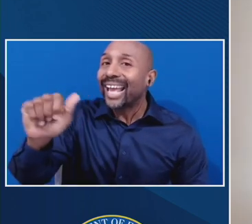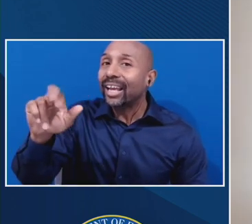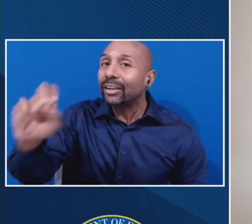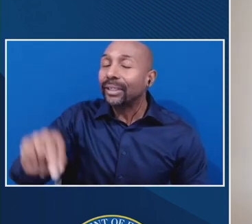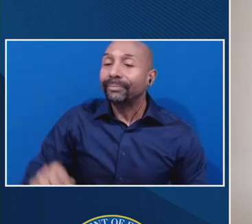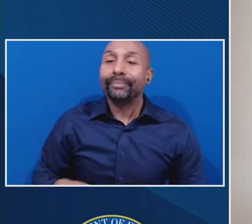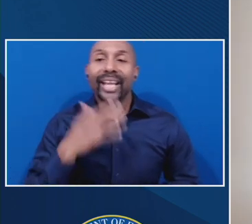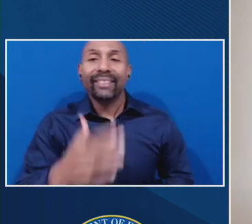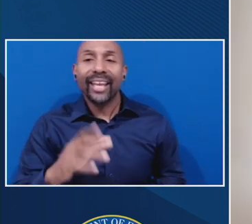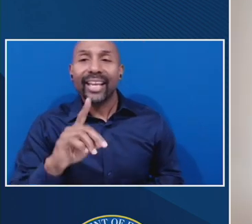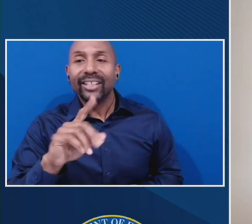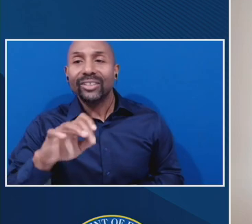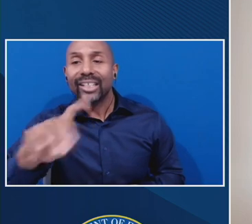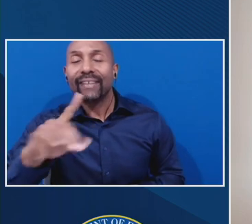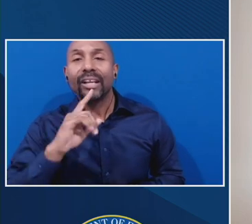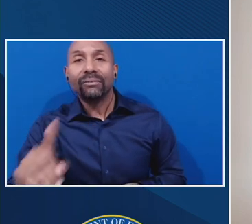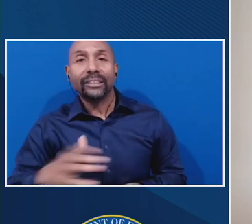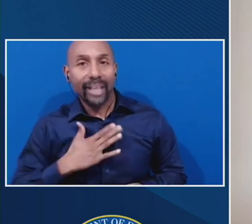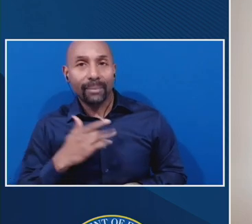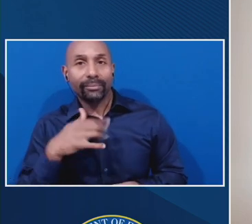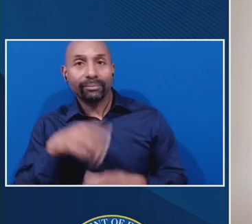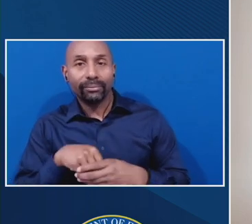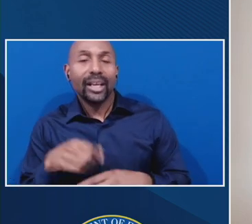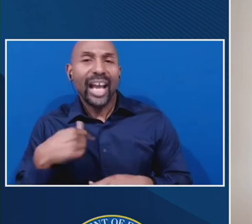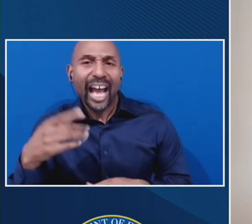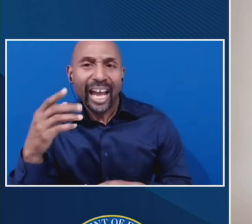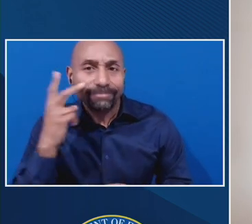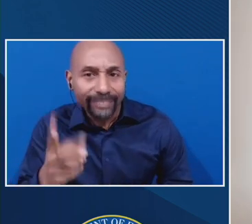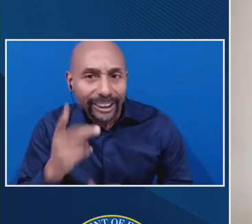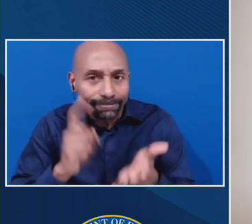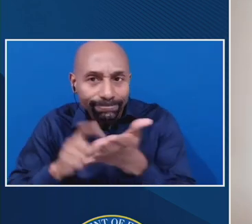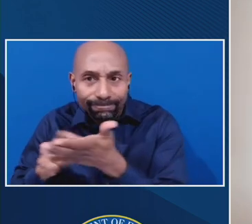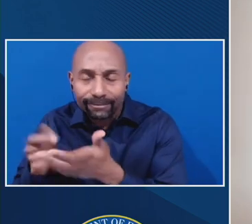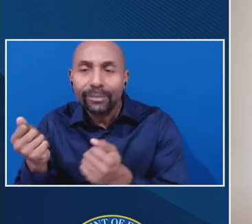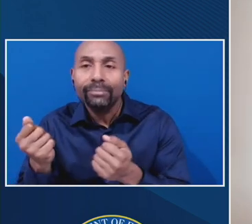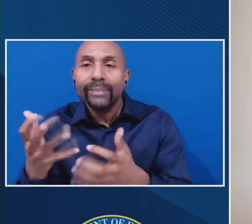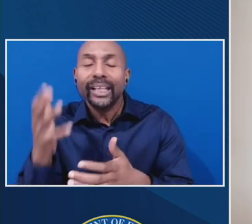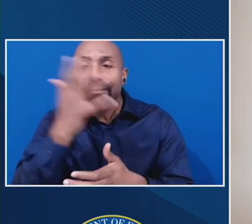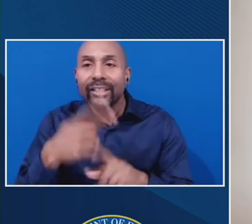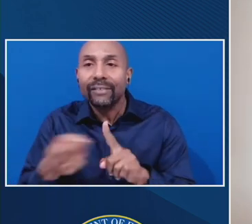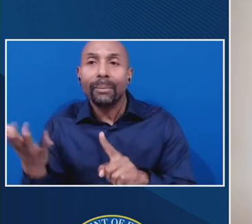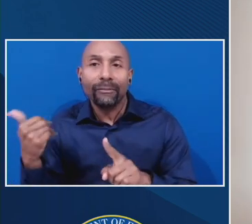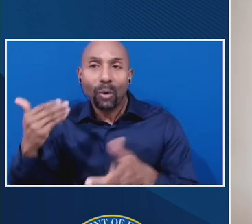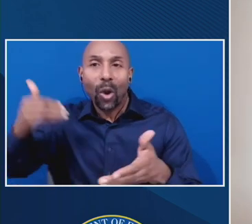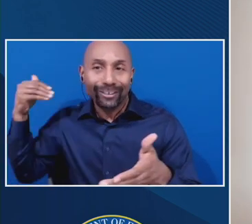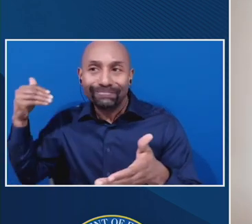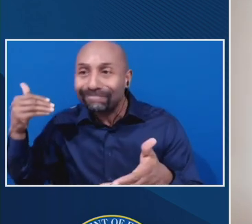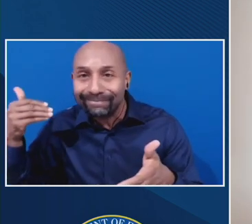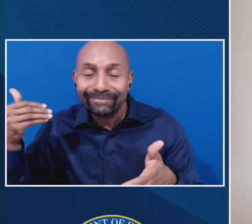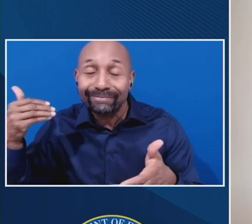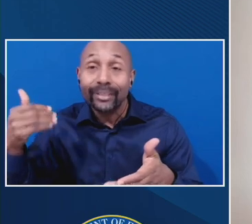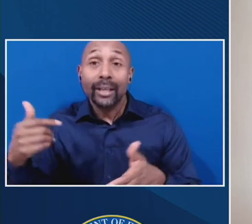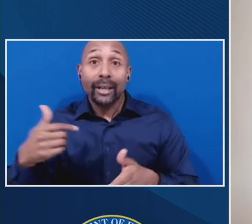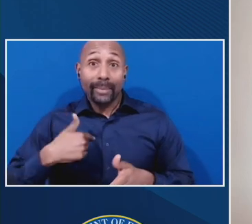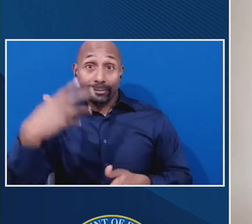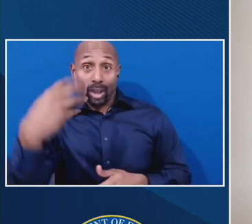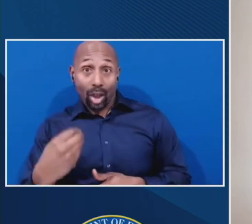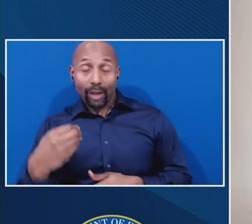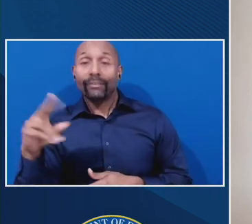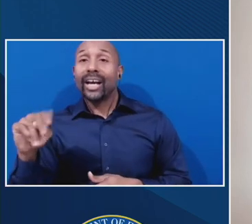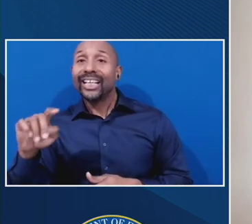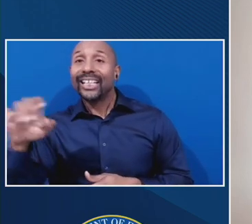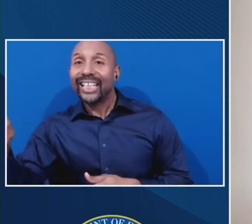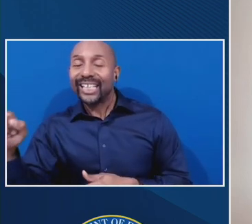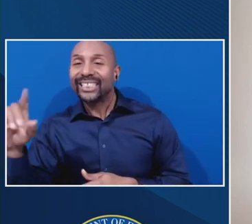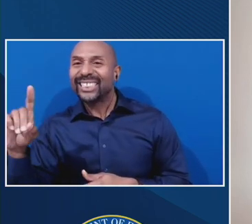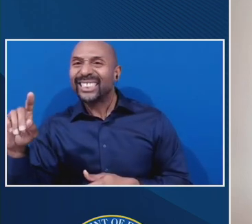so many faces from previous role makings. I won't be on camera unless David has issues. So,